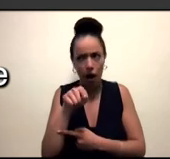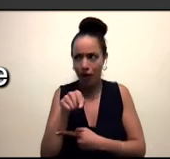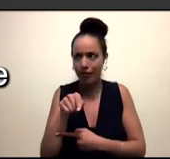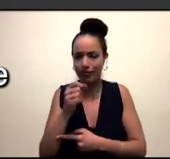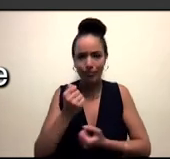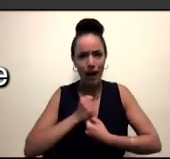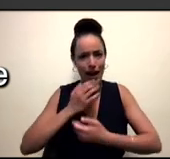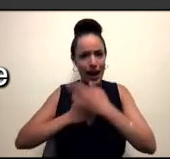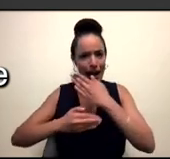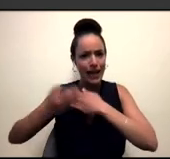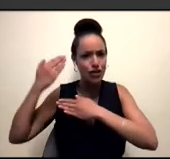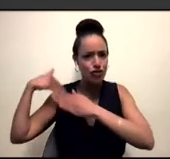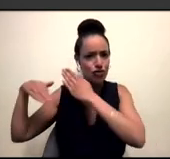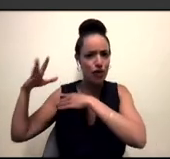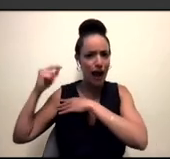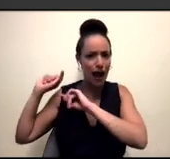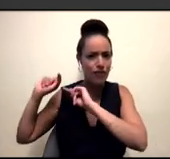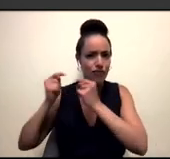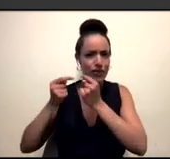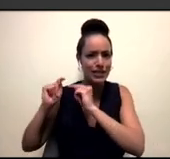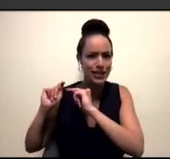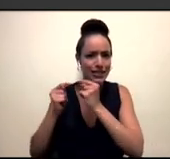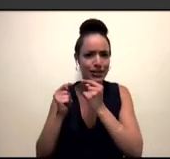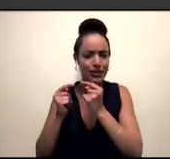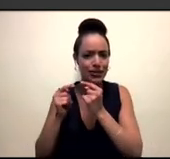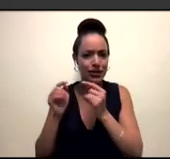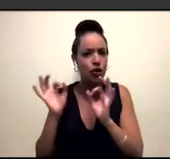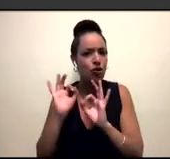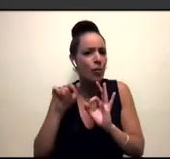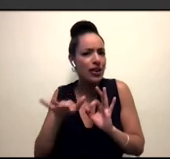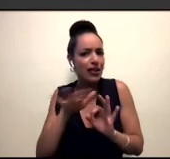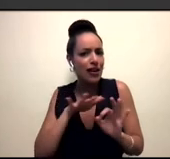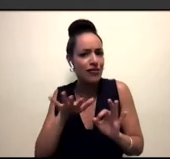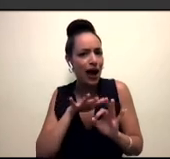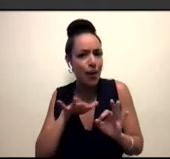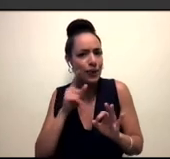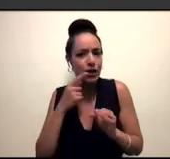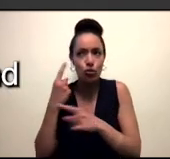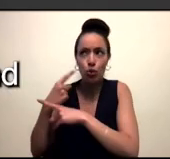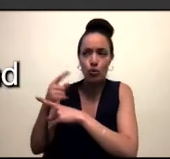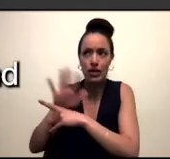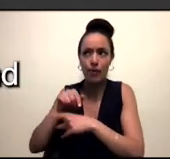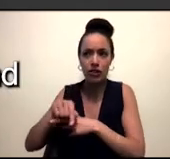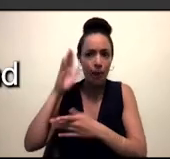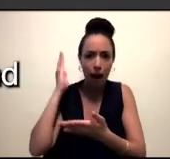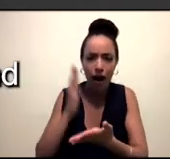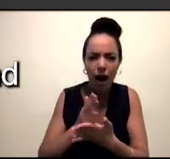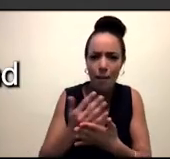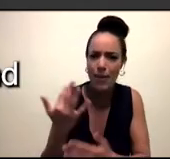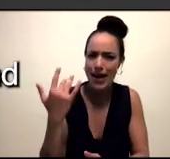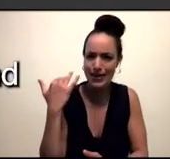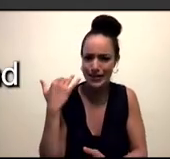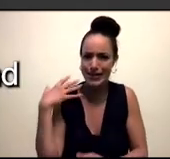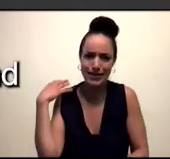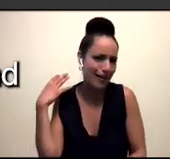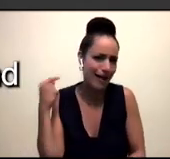Like, even if, even if no one in our family lines will talk about it to us, like it exists, you know, and we might not know that, but like they're with us and just